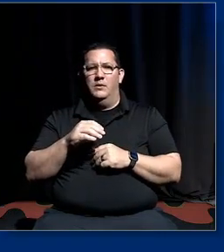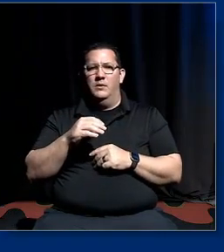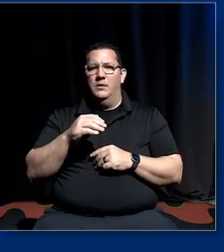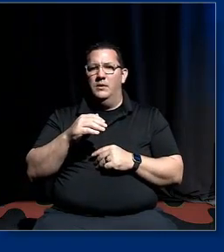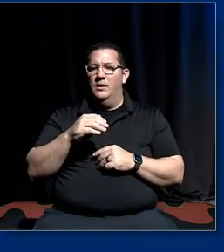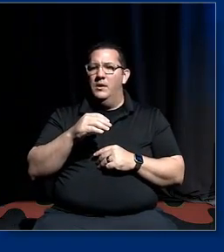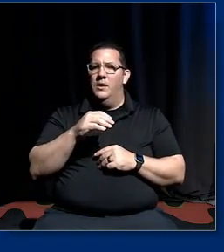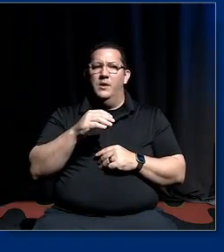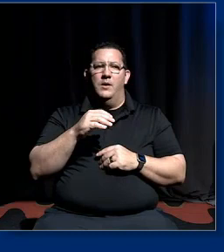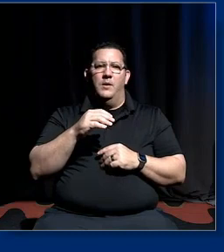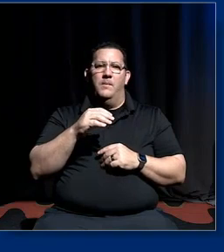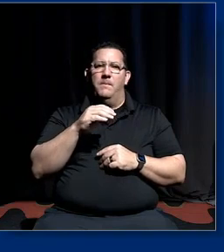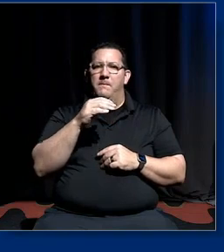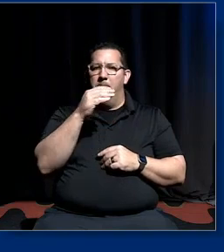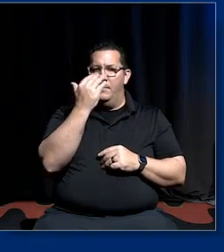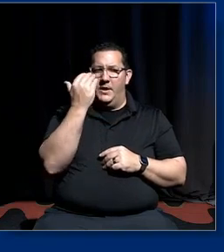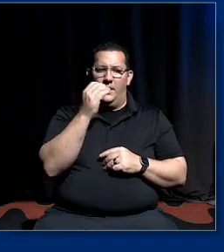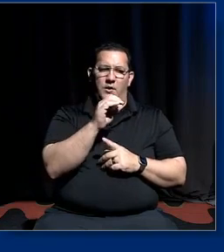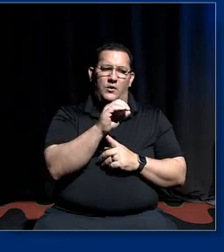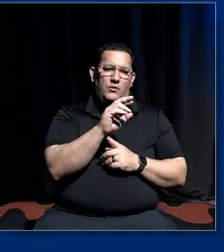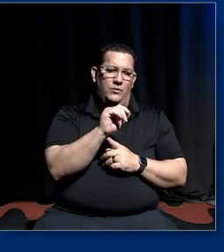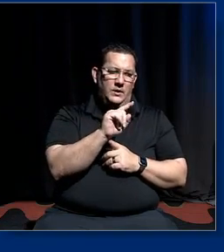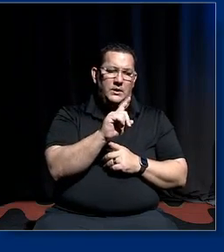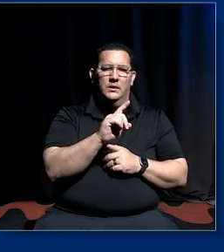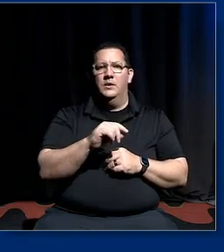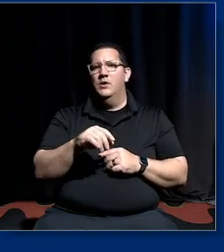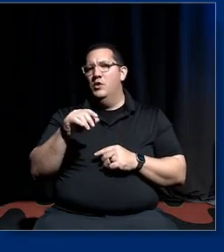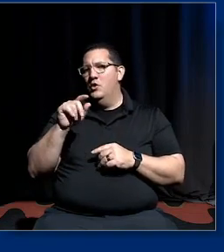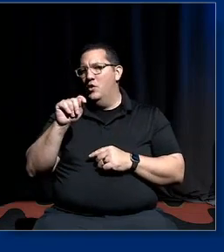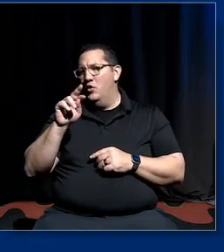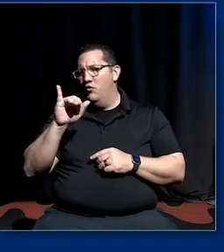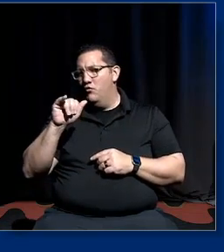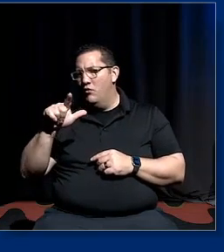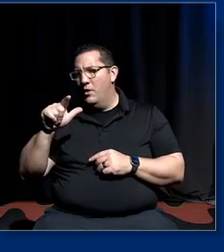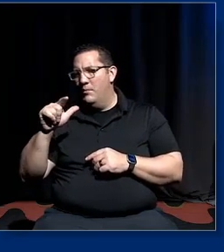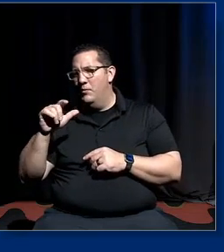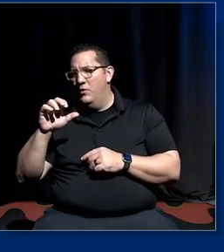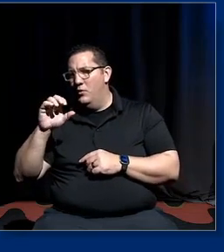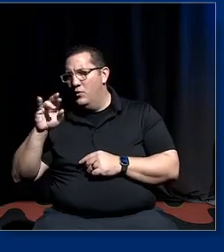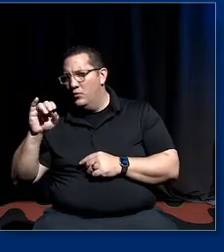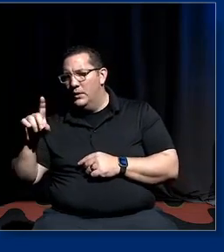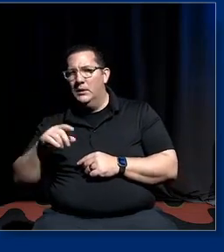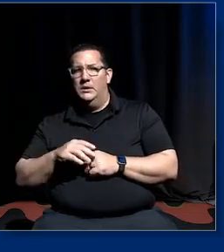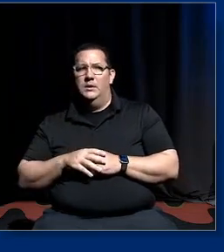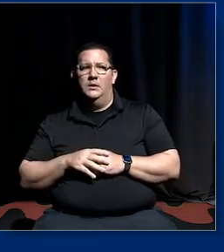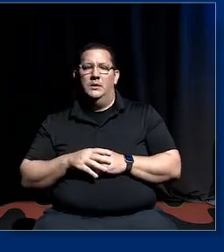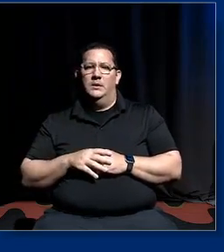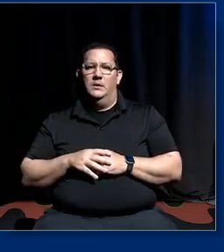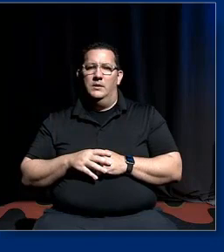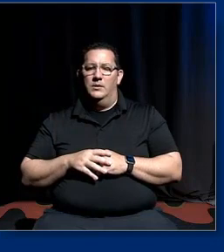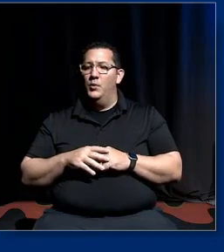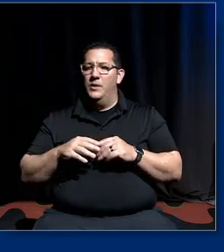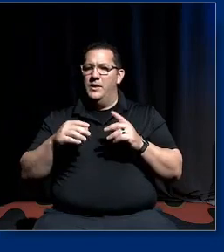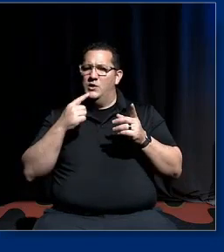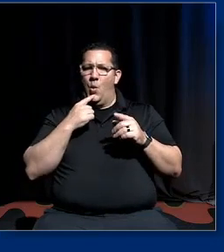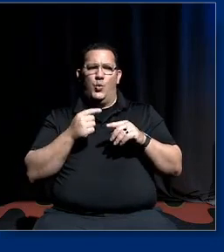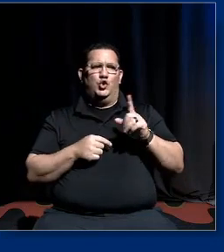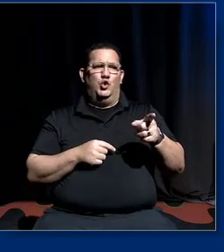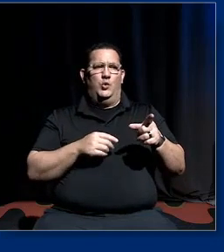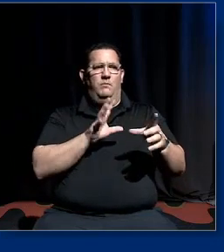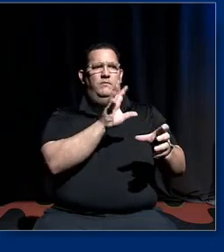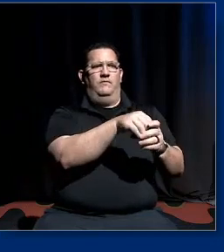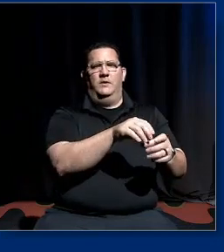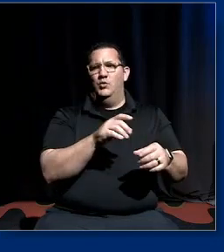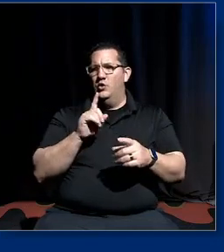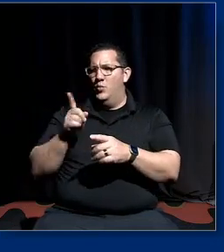crit um so crt is the last approach that says oh yeah yeah you're either one of them or one of them crt is all about